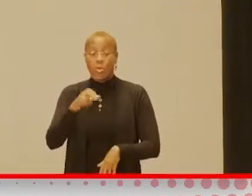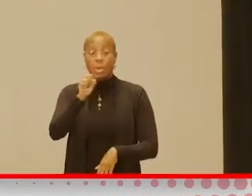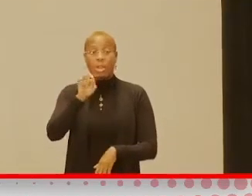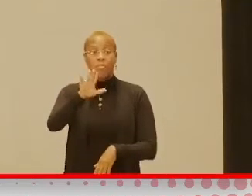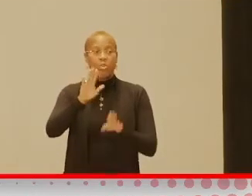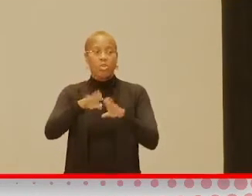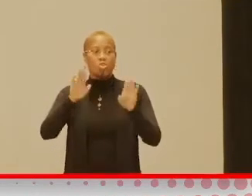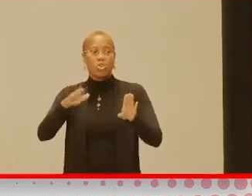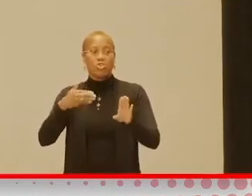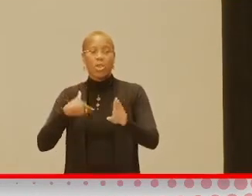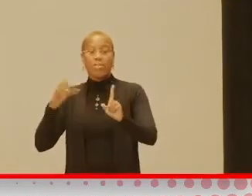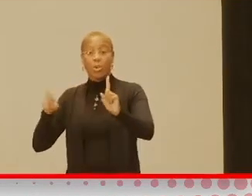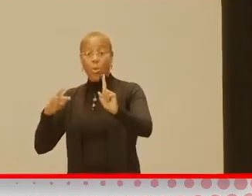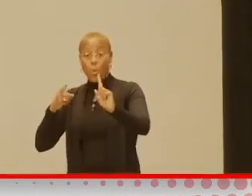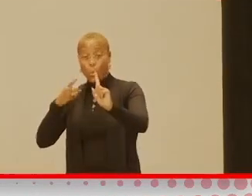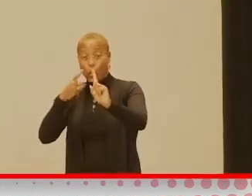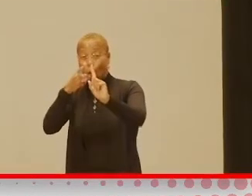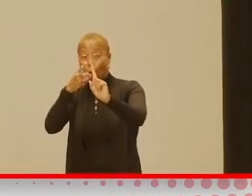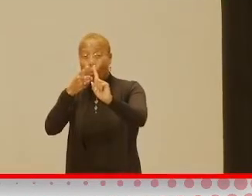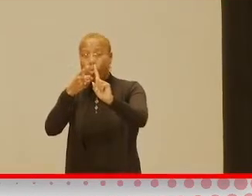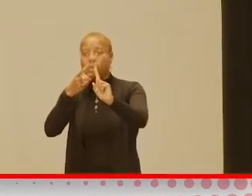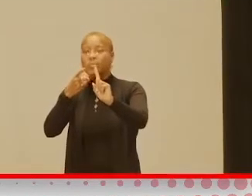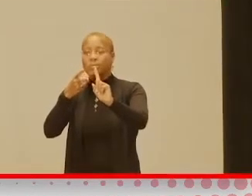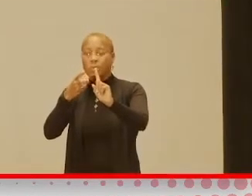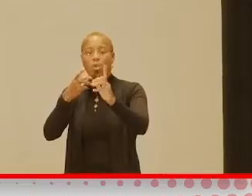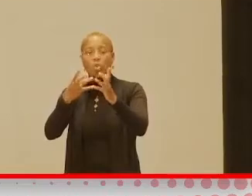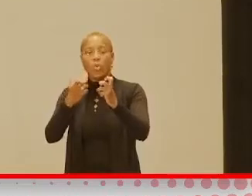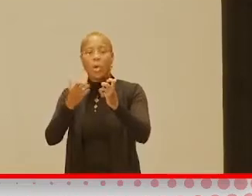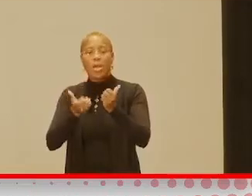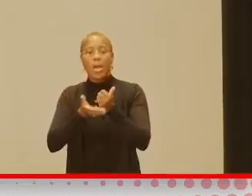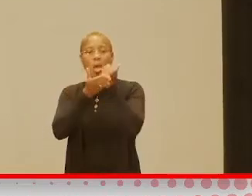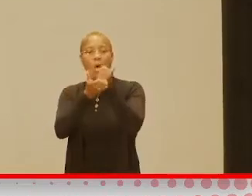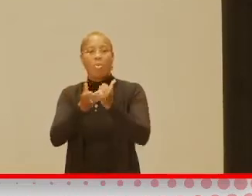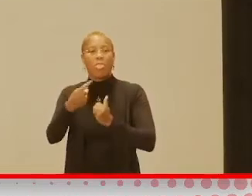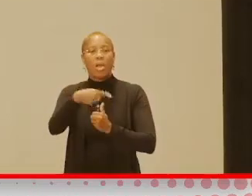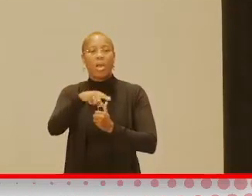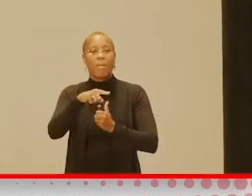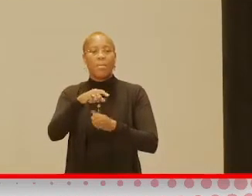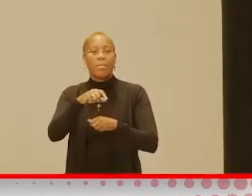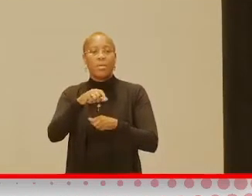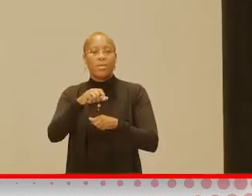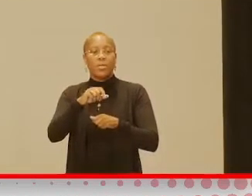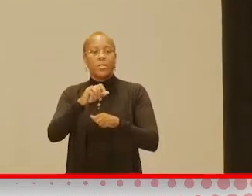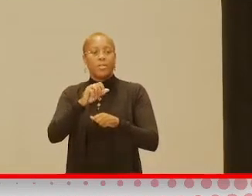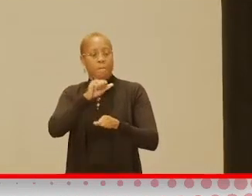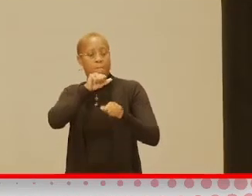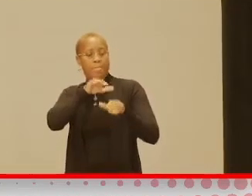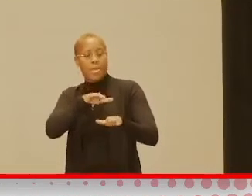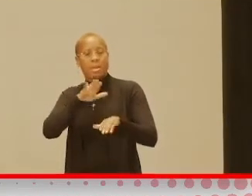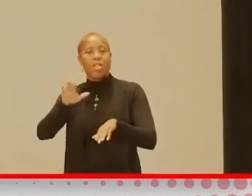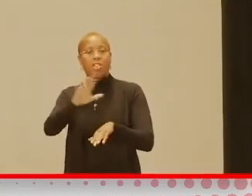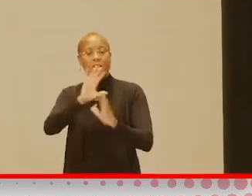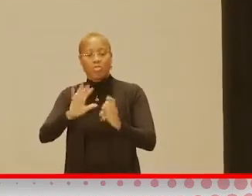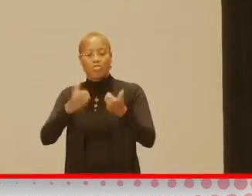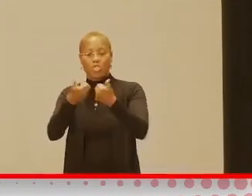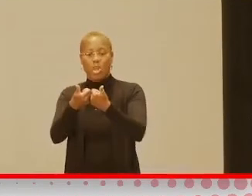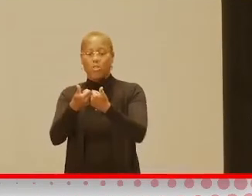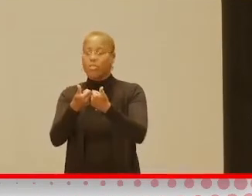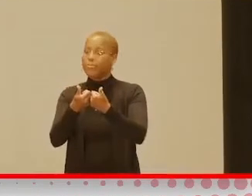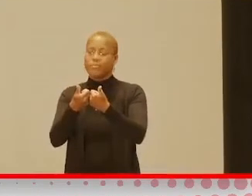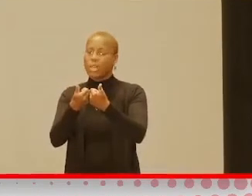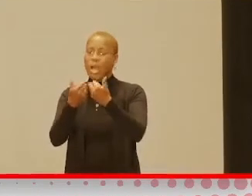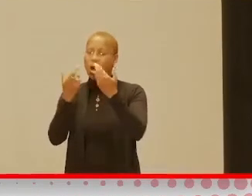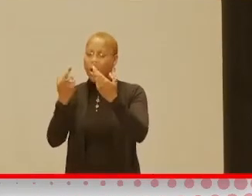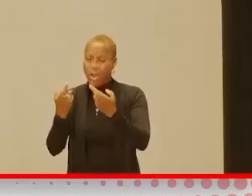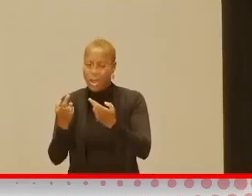a goal and want to act on something to help them overcome one of their challenges, I definitely highly recommend